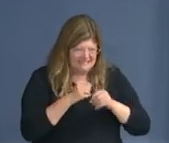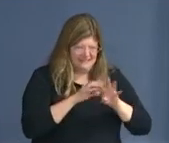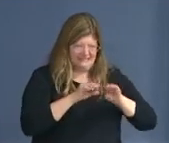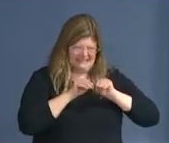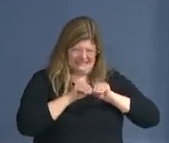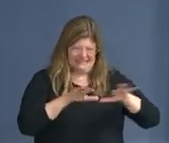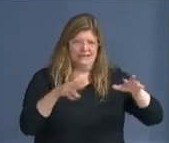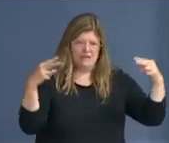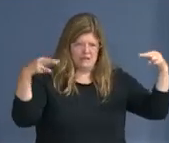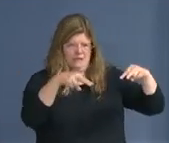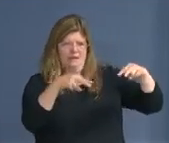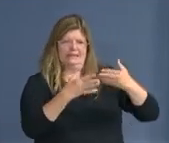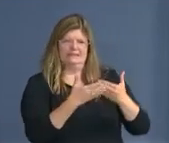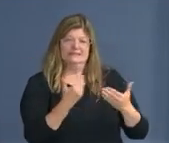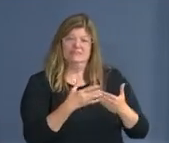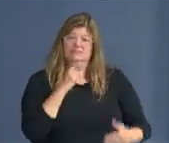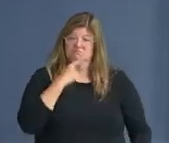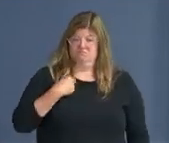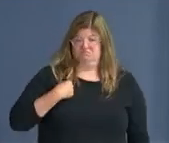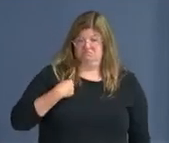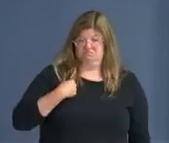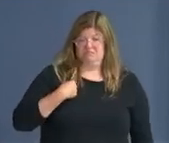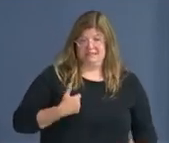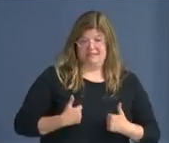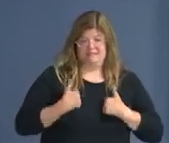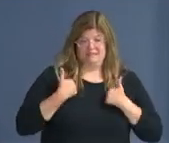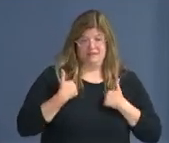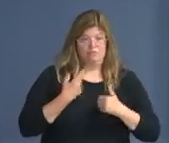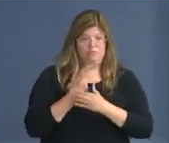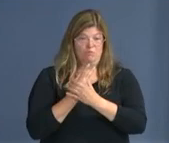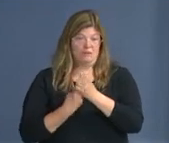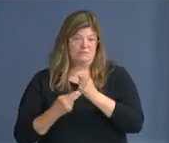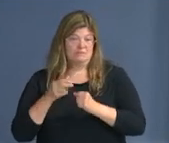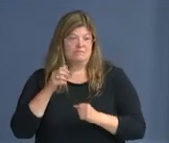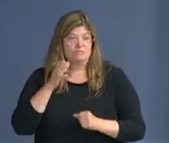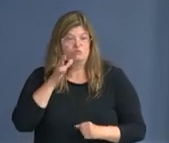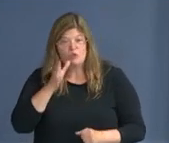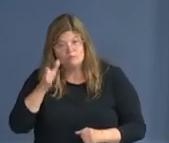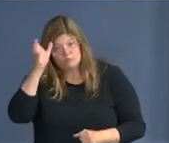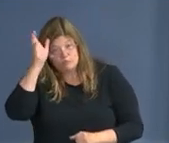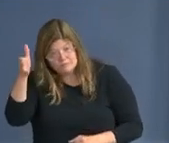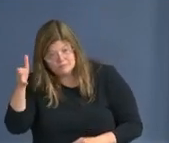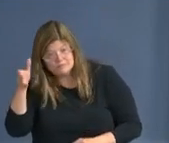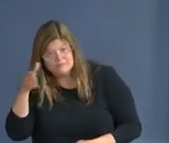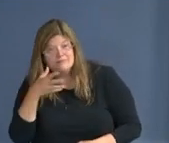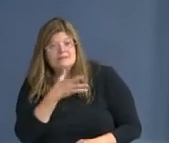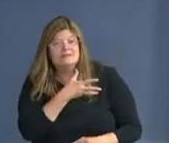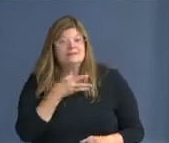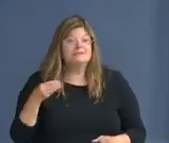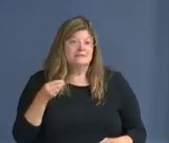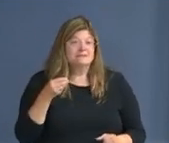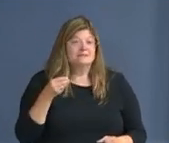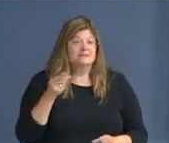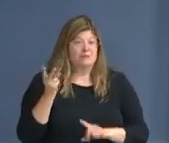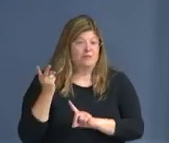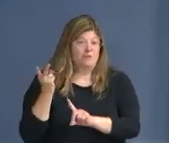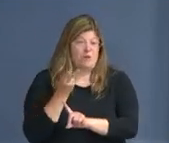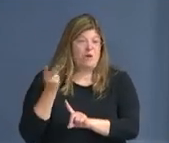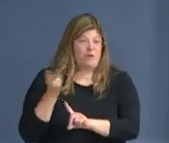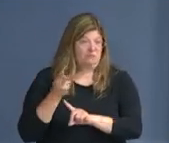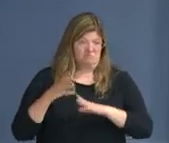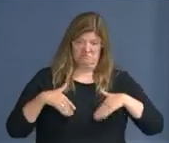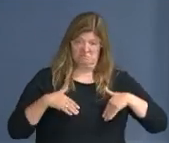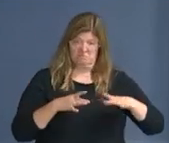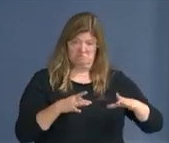I live with both of my grandparents and have known people who have passed away from the virus and who have been cured from the virus,